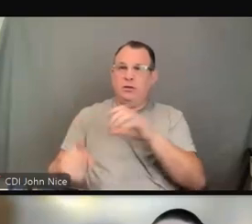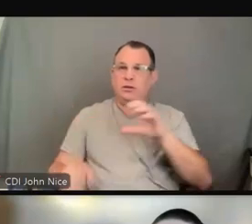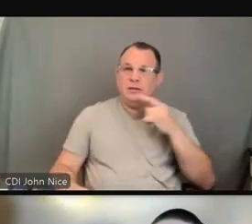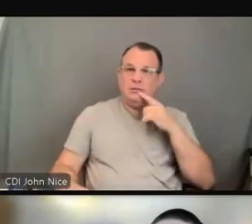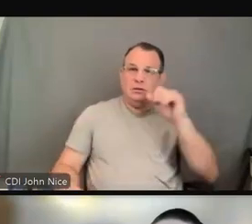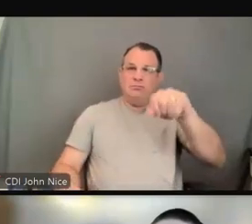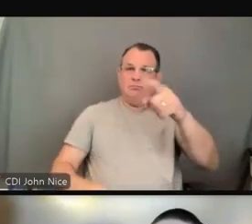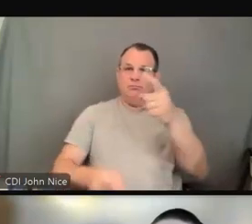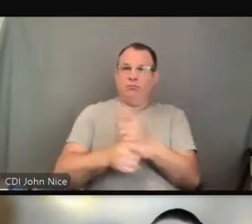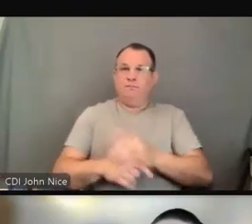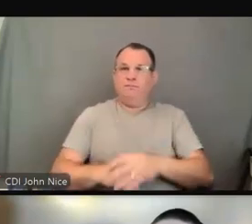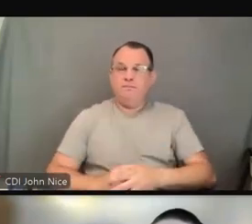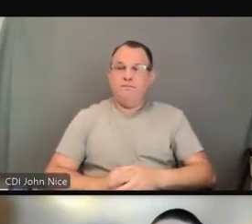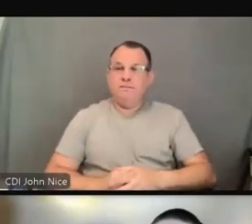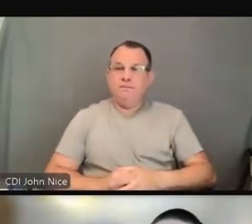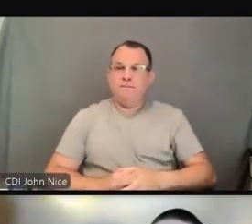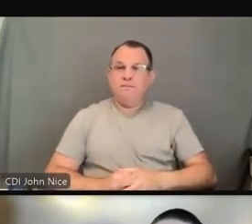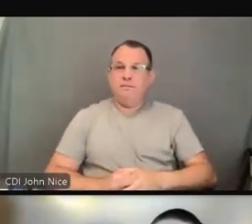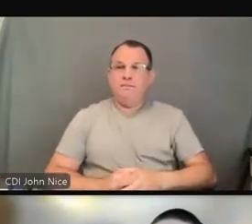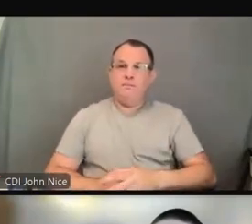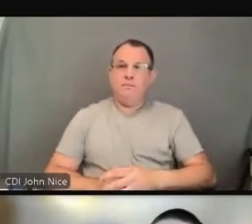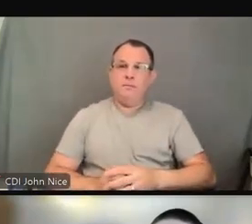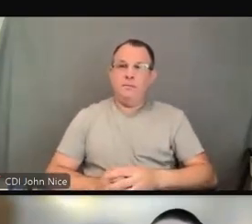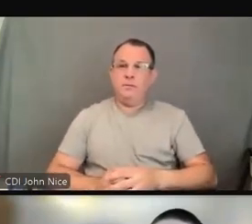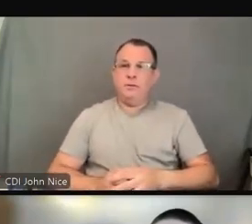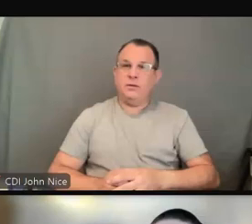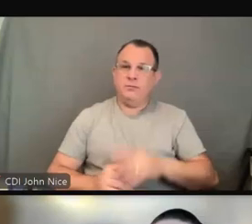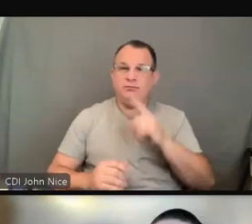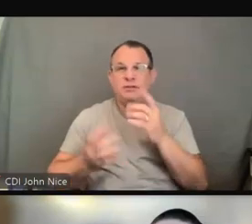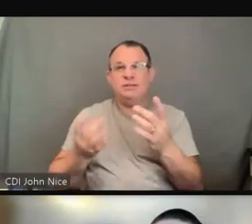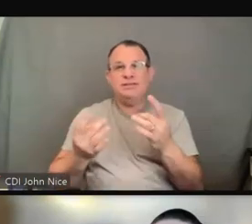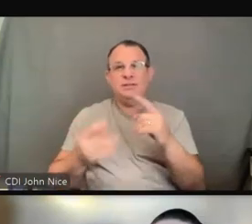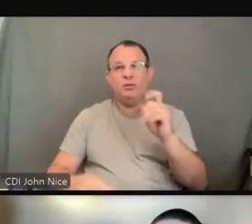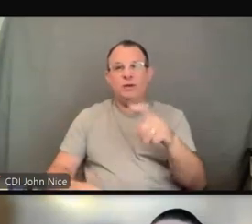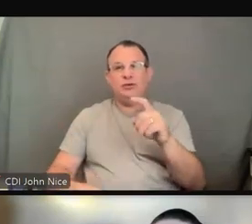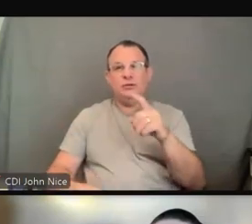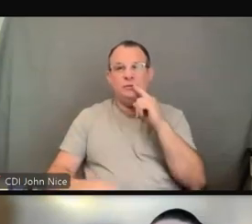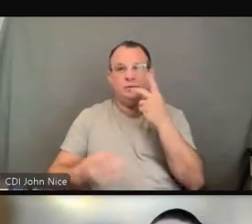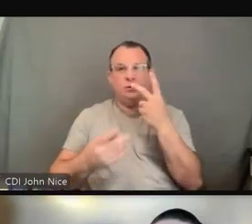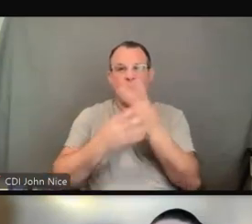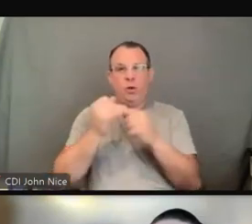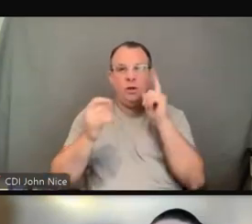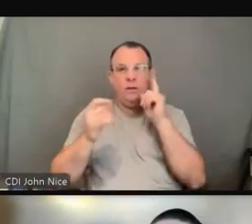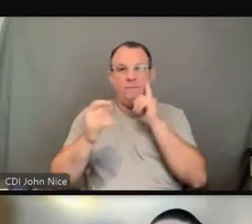tricky, these issues or these questions about companions, but it's important to remember that the law protects individuals with